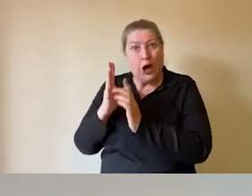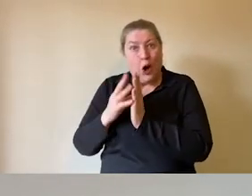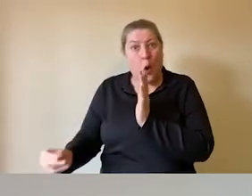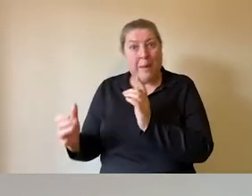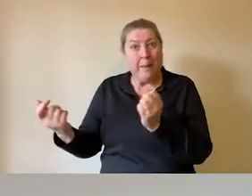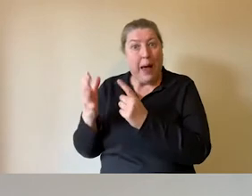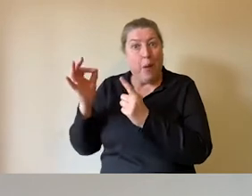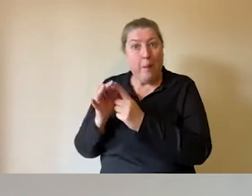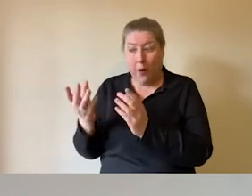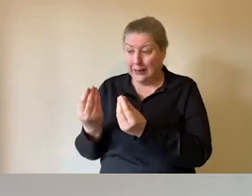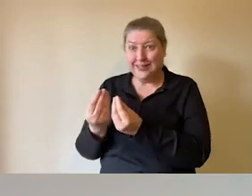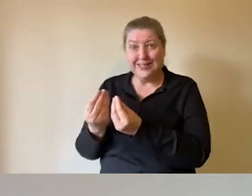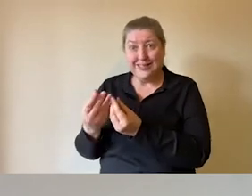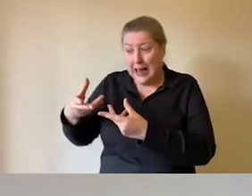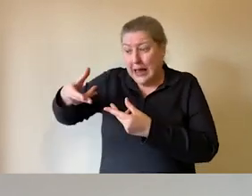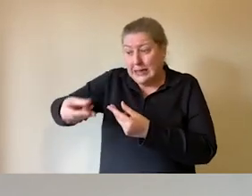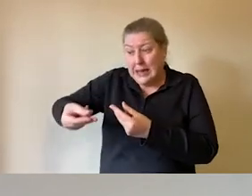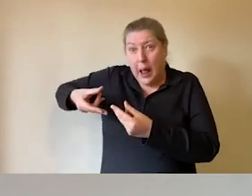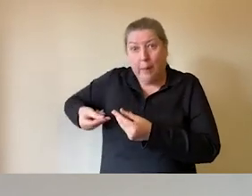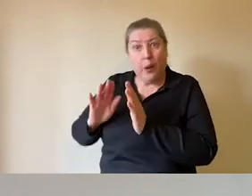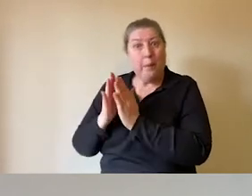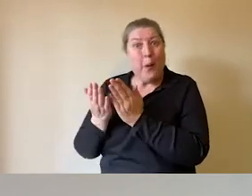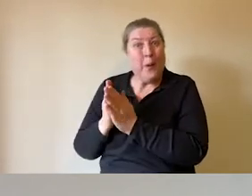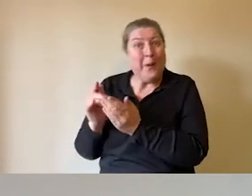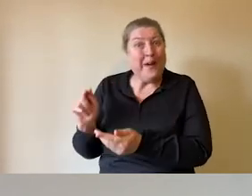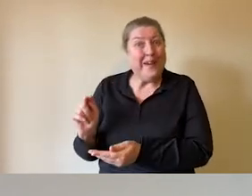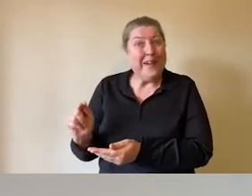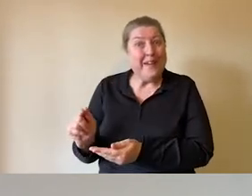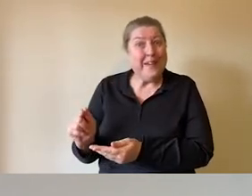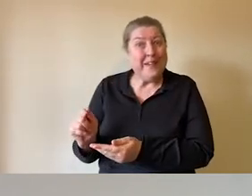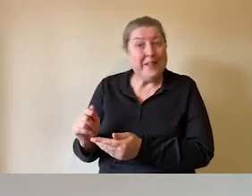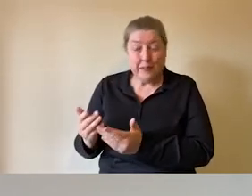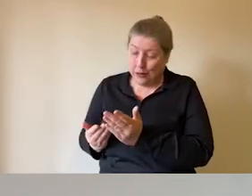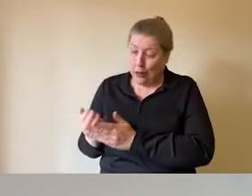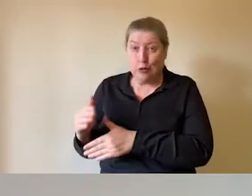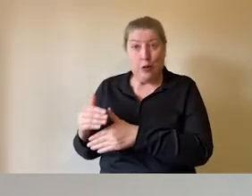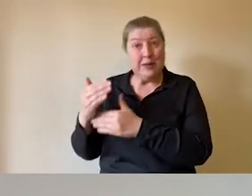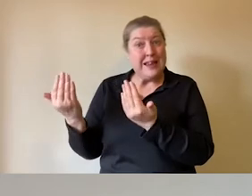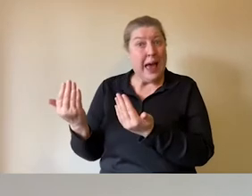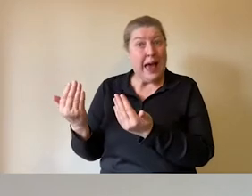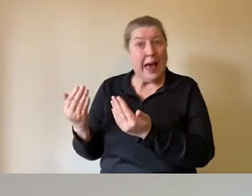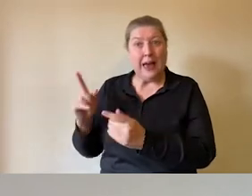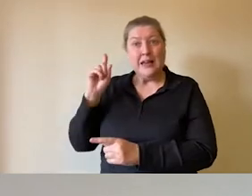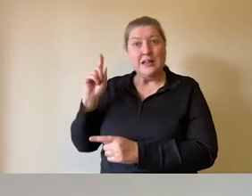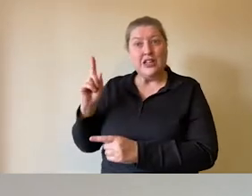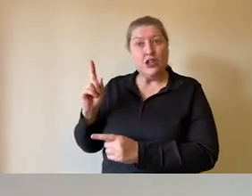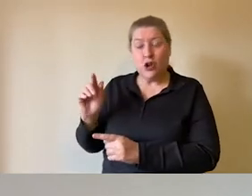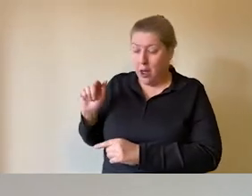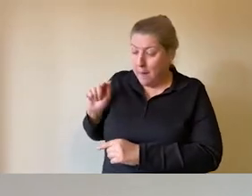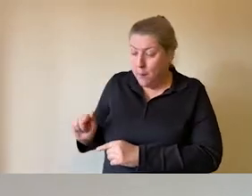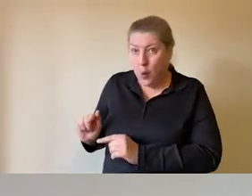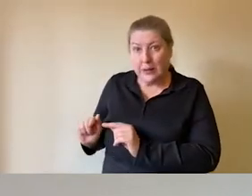PowerPoint stapled into a little book. And as the day went on, the teacher was pointing out